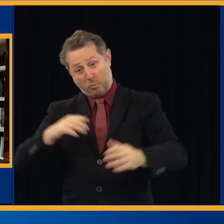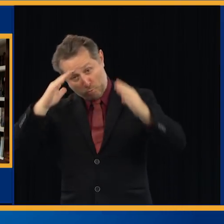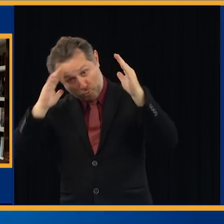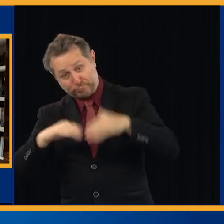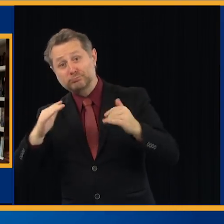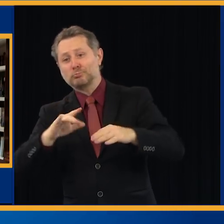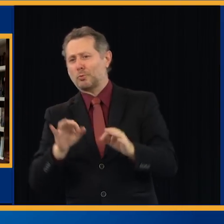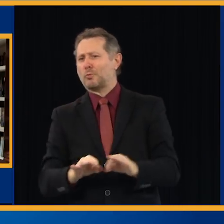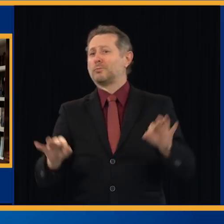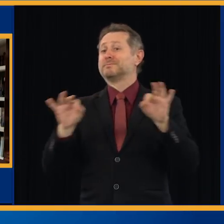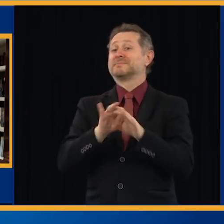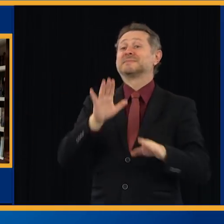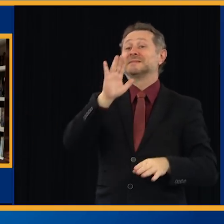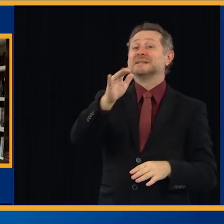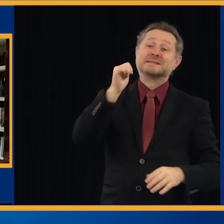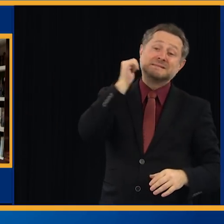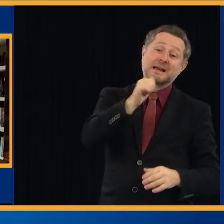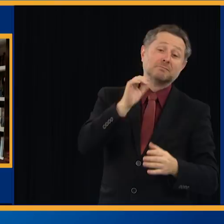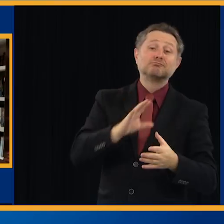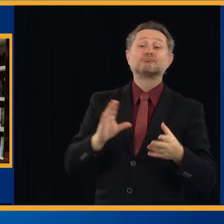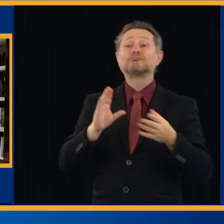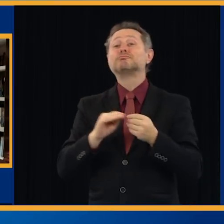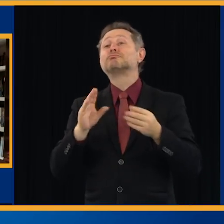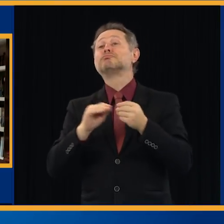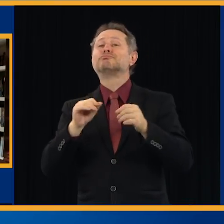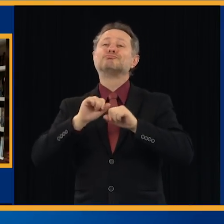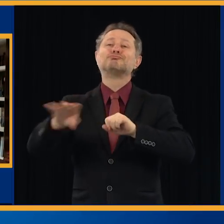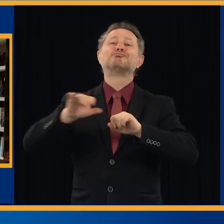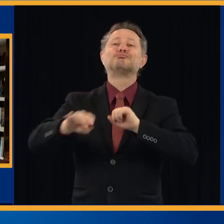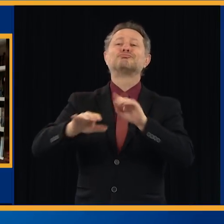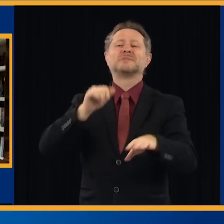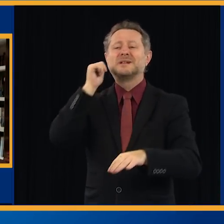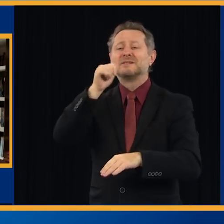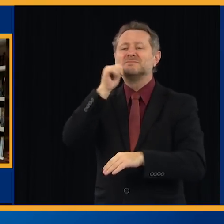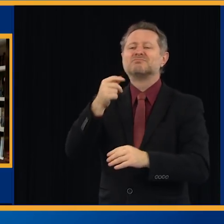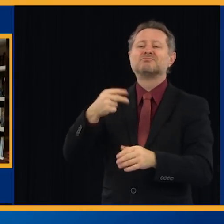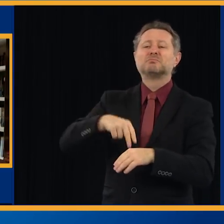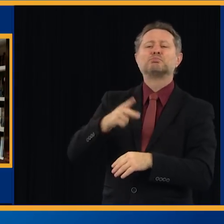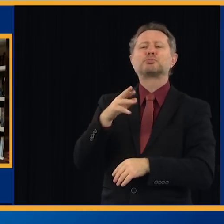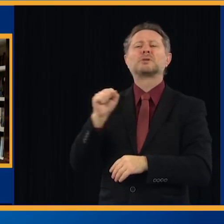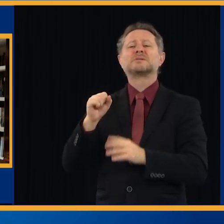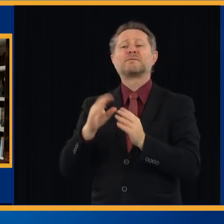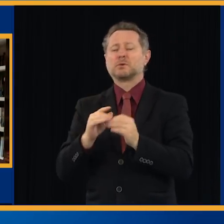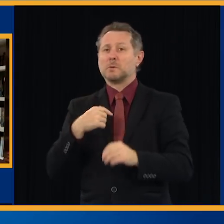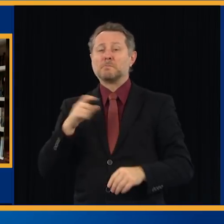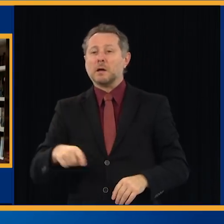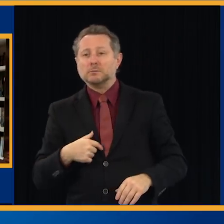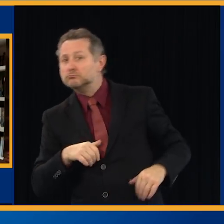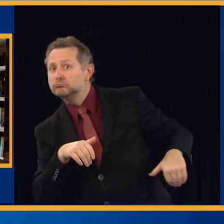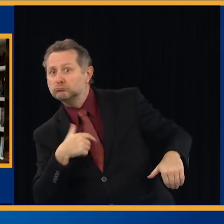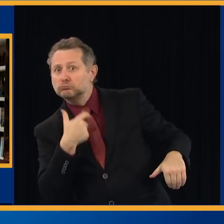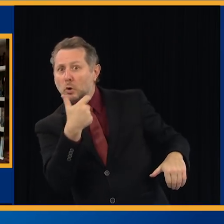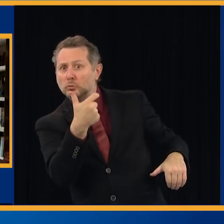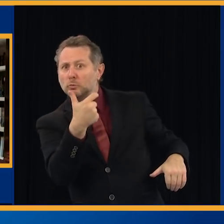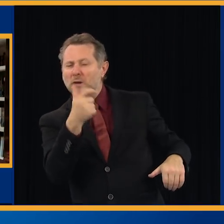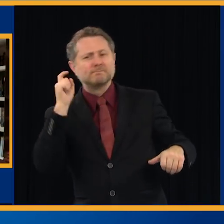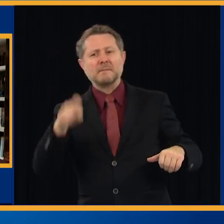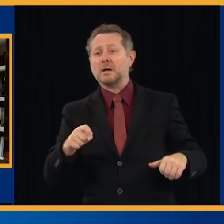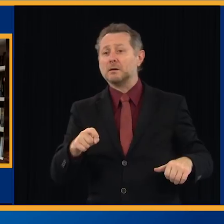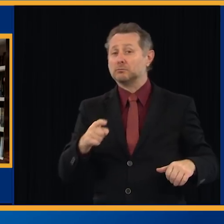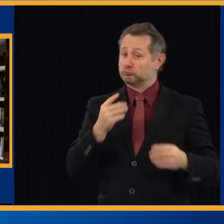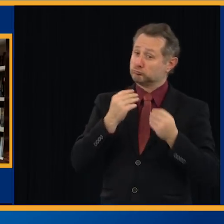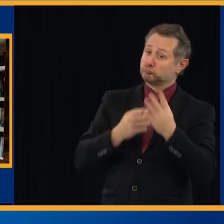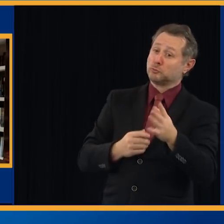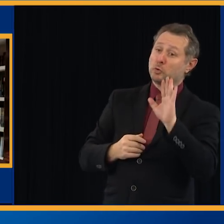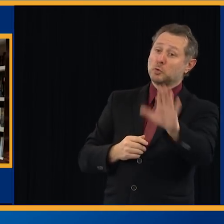conferences have become must-see TV for a lot of people. And for the record, I thought your advice to